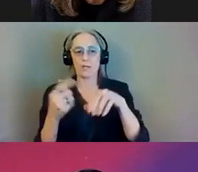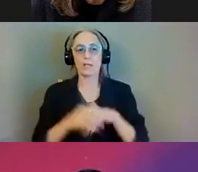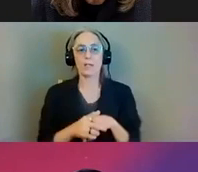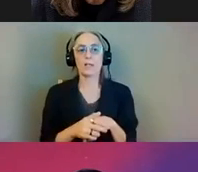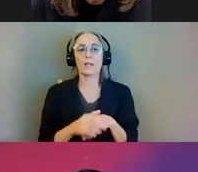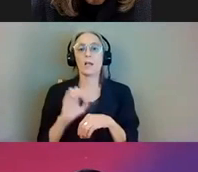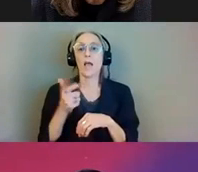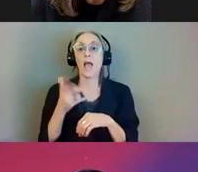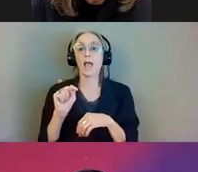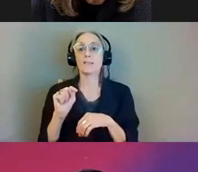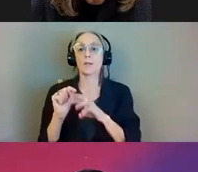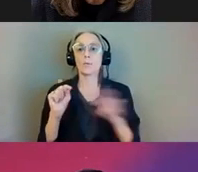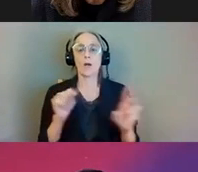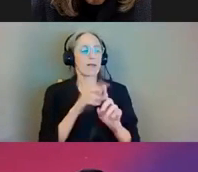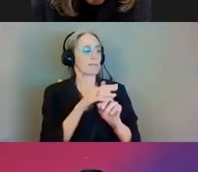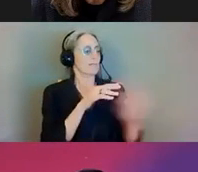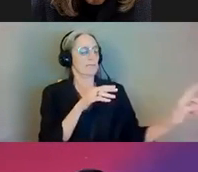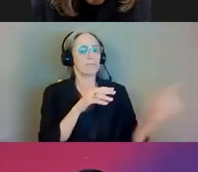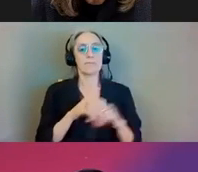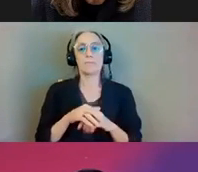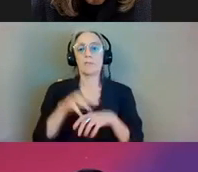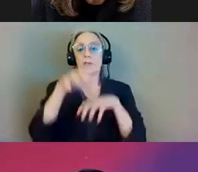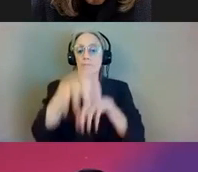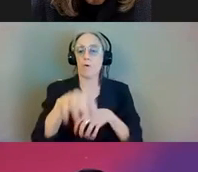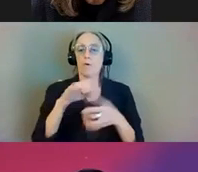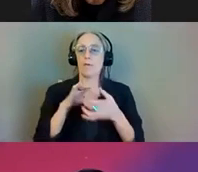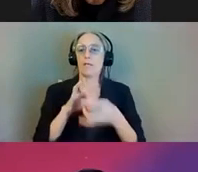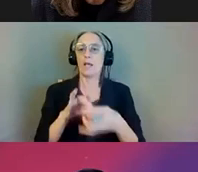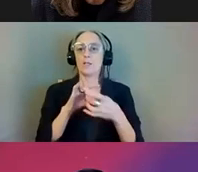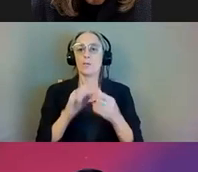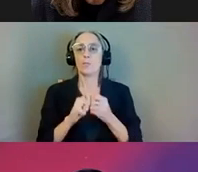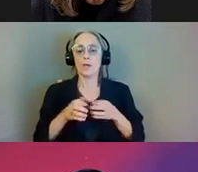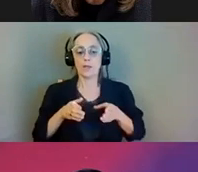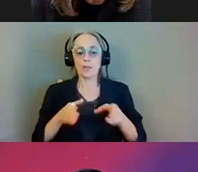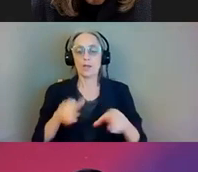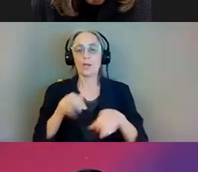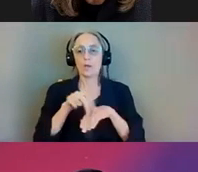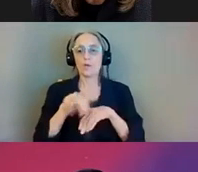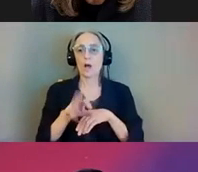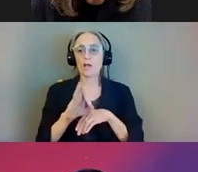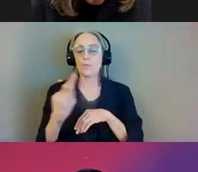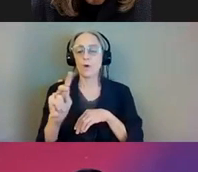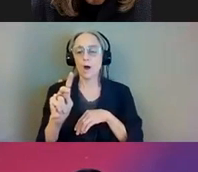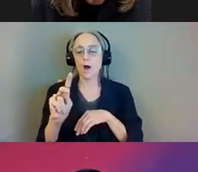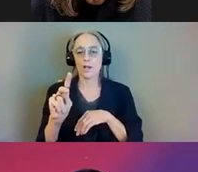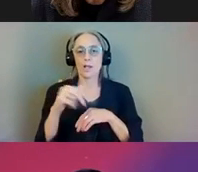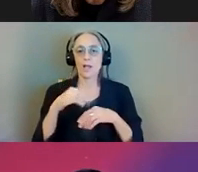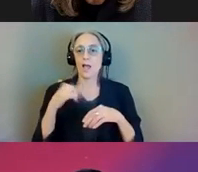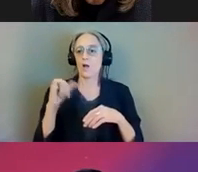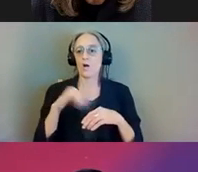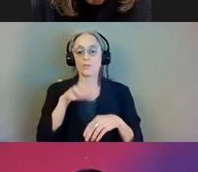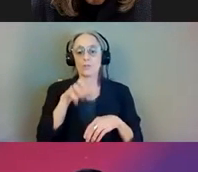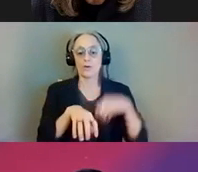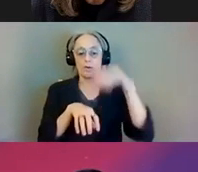west. The two station houses will be connected by a marked crosswalk and overhead panels that will be a safe mid-block crossing